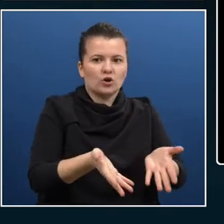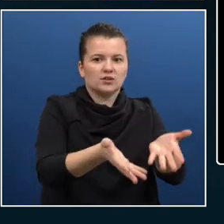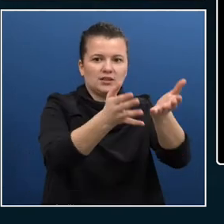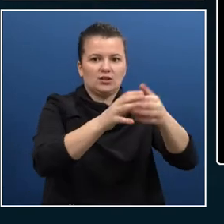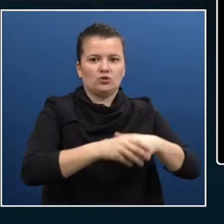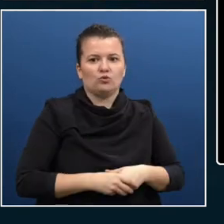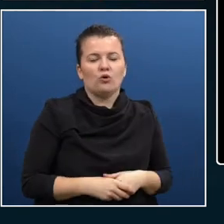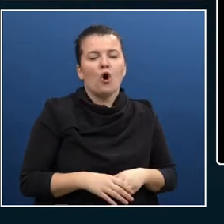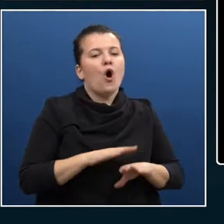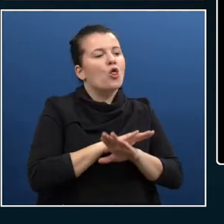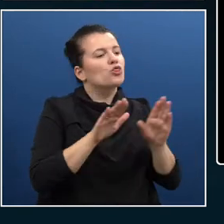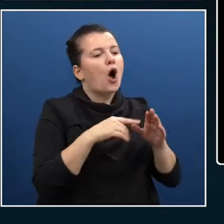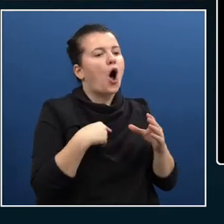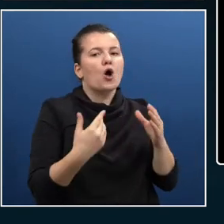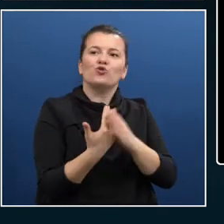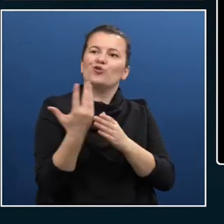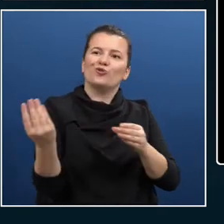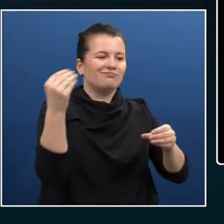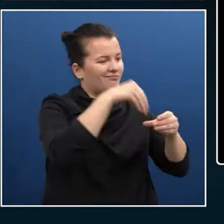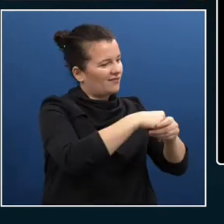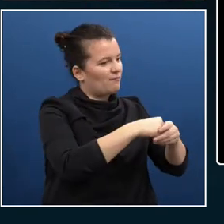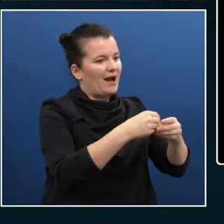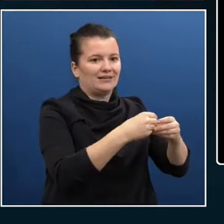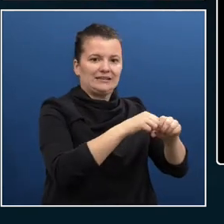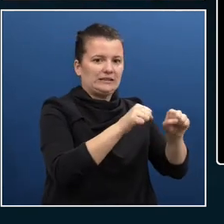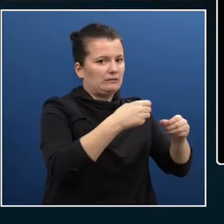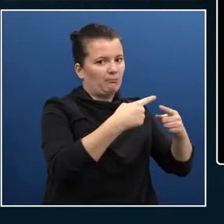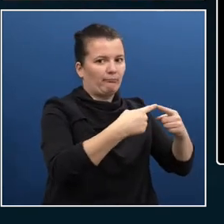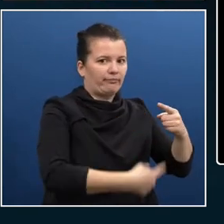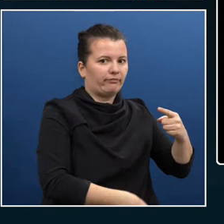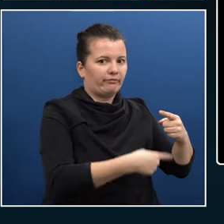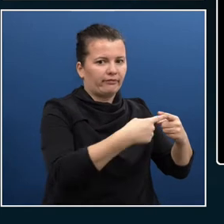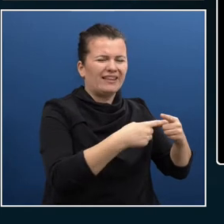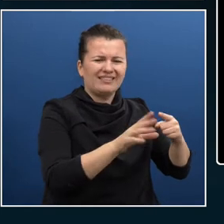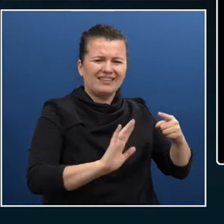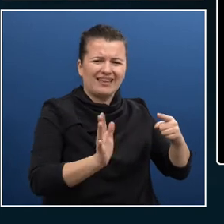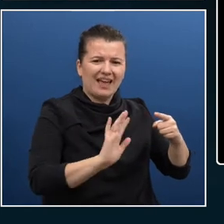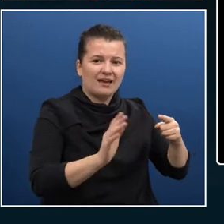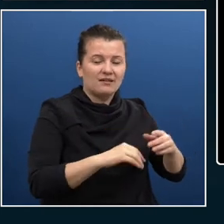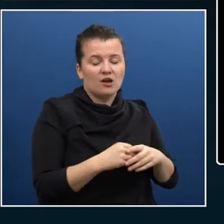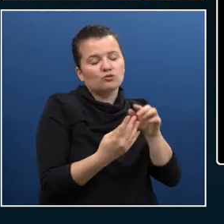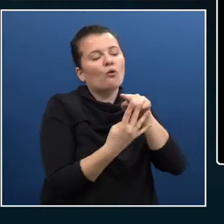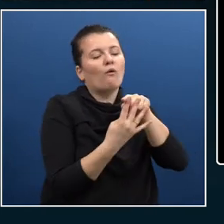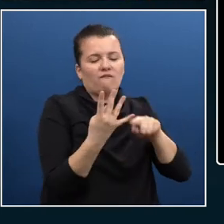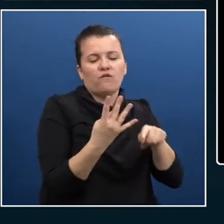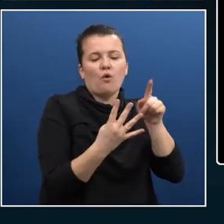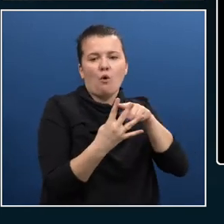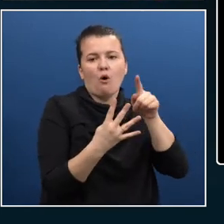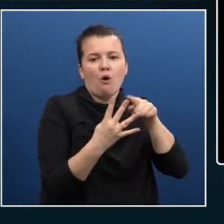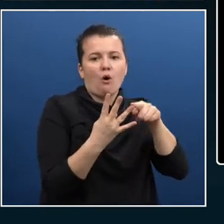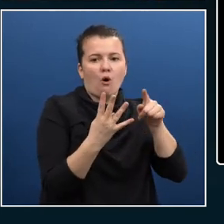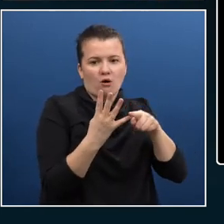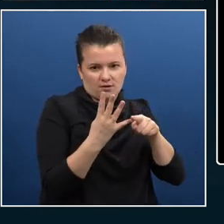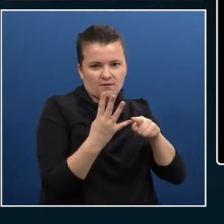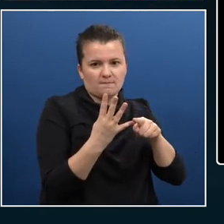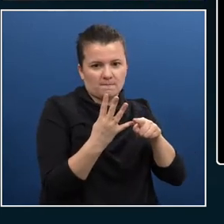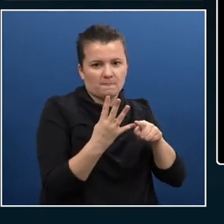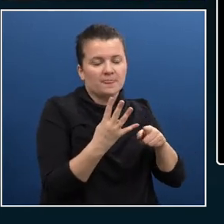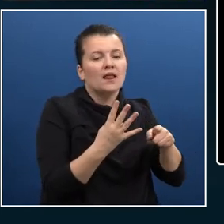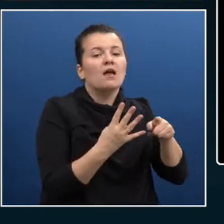it shouldn't break your systems. And those are really the only four real principles I want to take with it. And we're going to go through a few